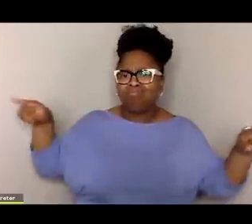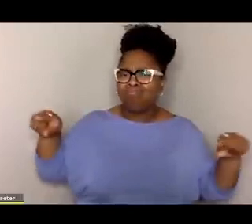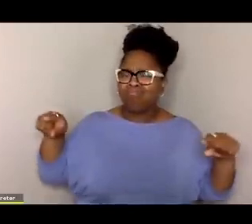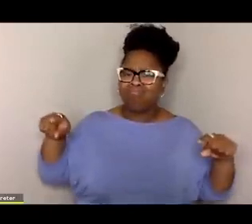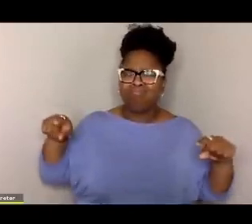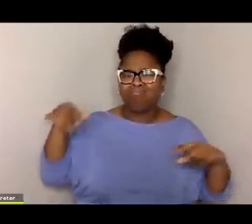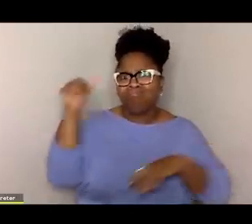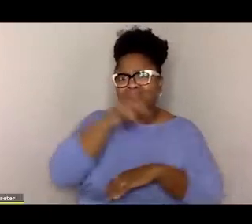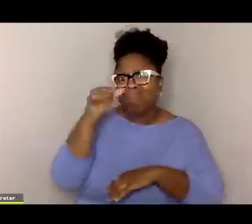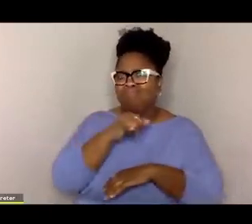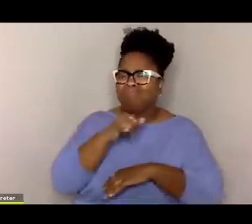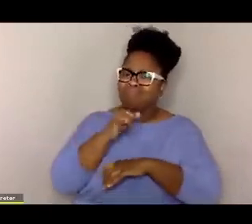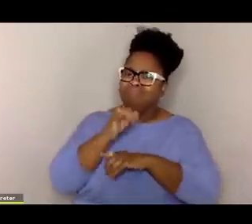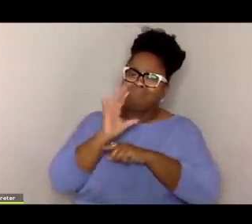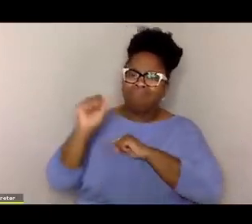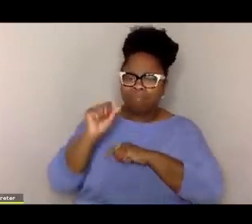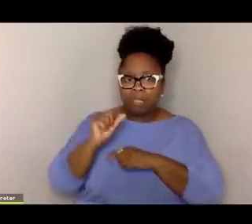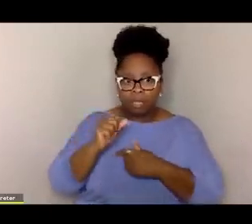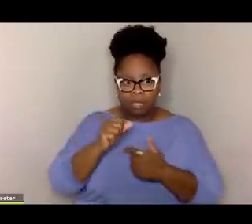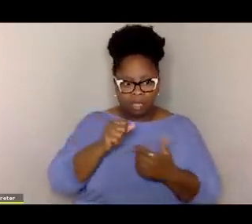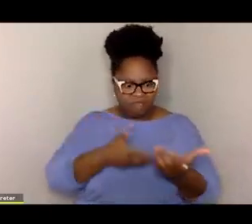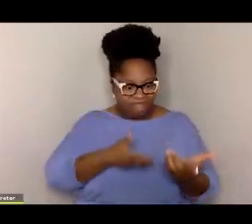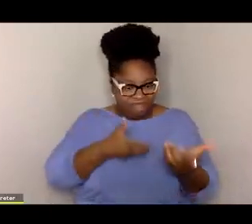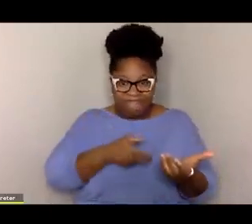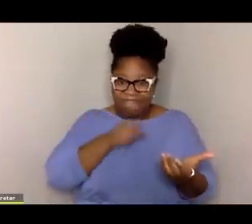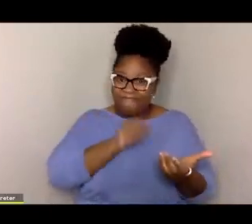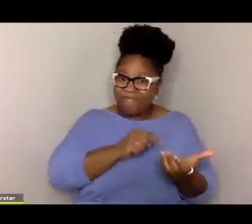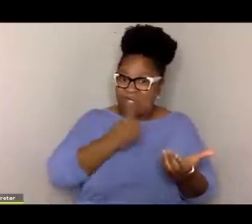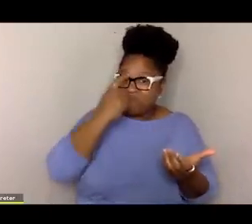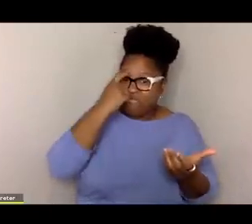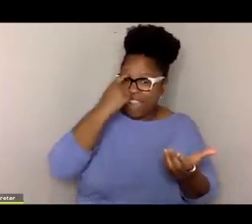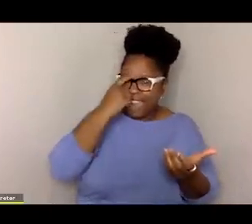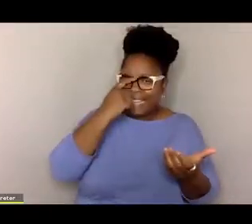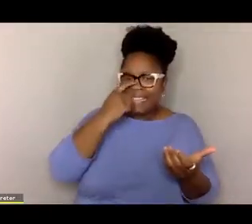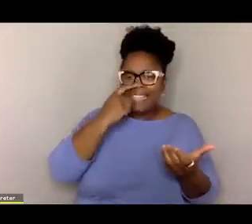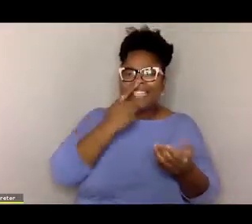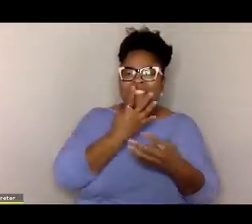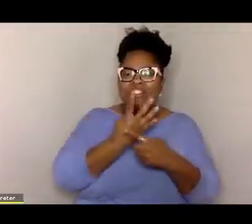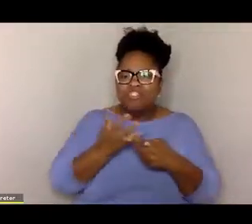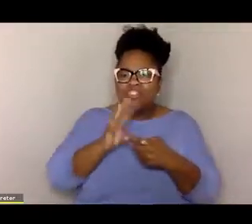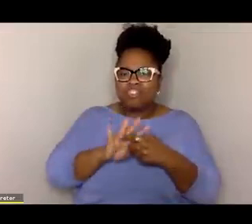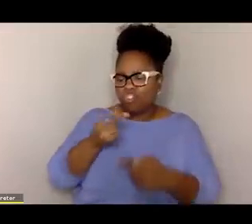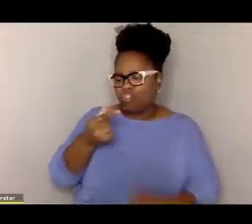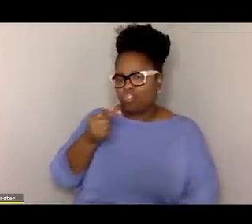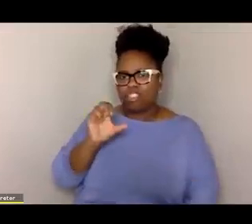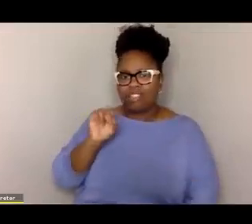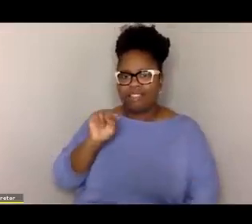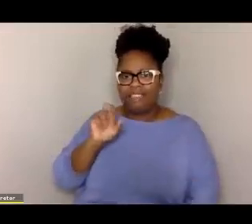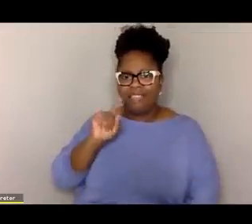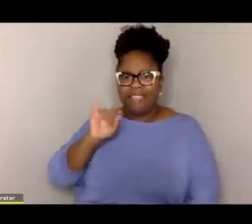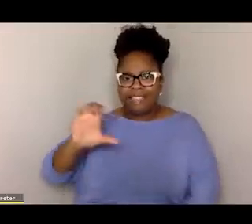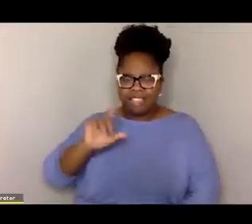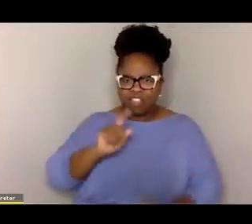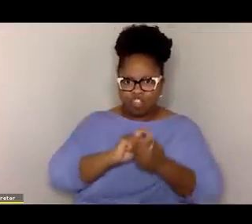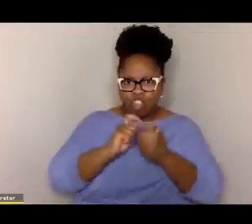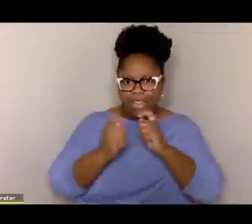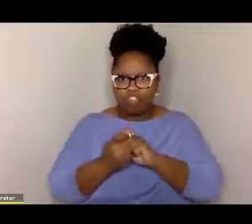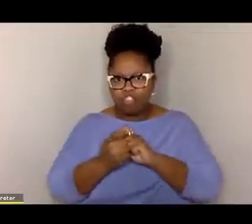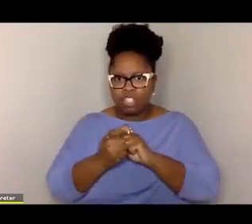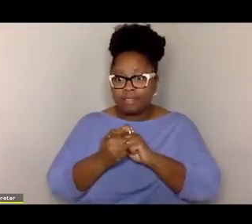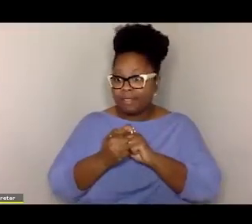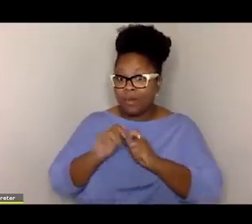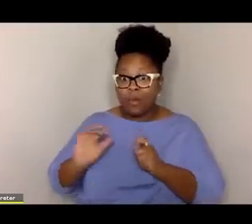uh, and all kinds of extreme things, they'll literally be these genetic changes in the way those systems organize. And they'll